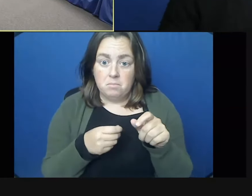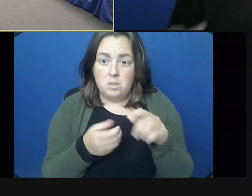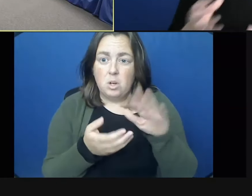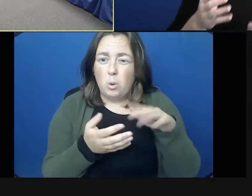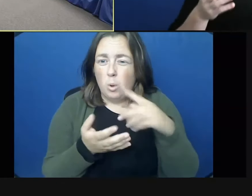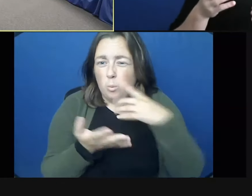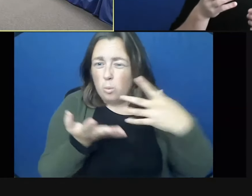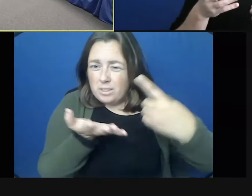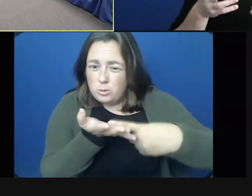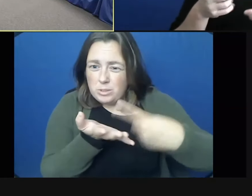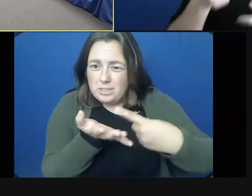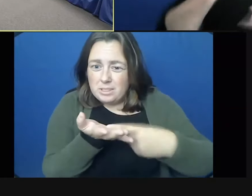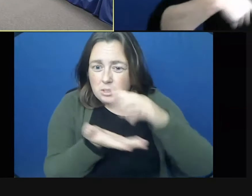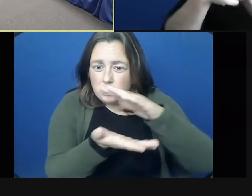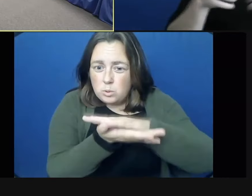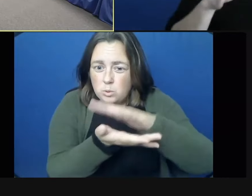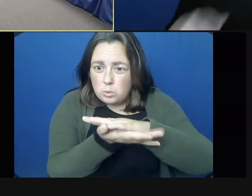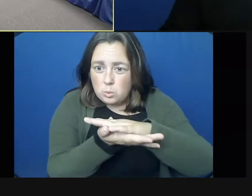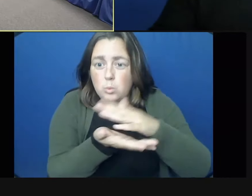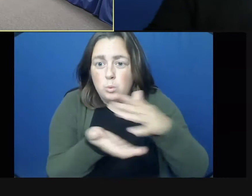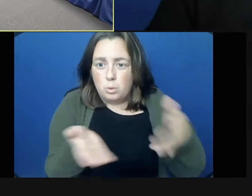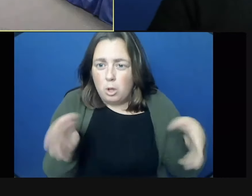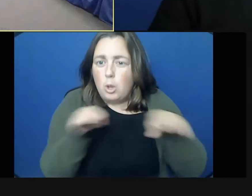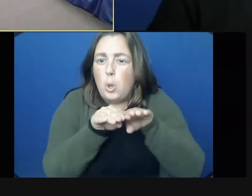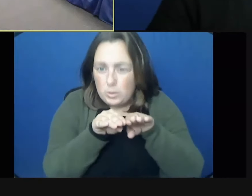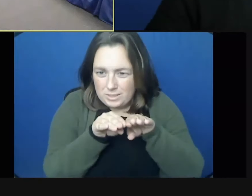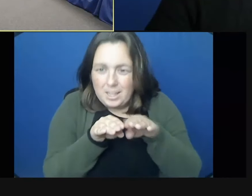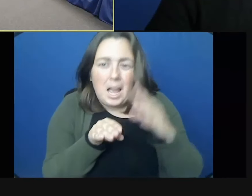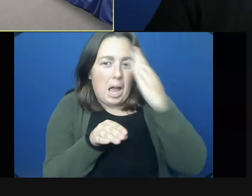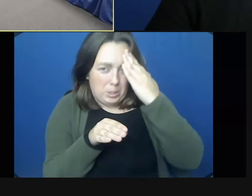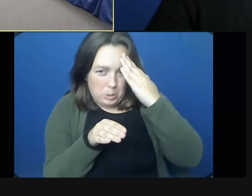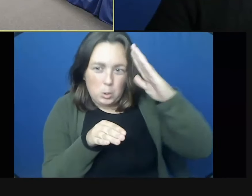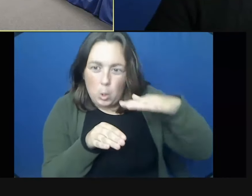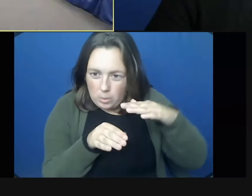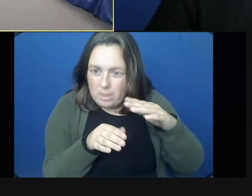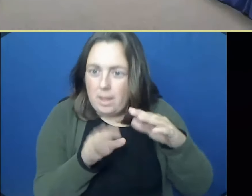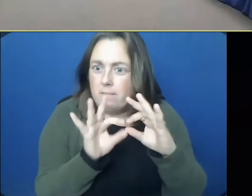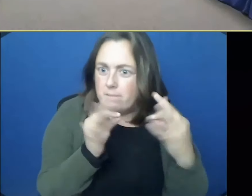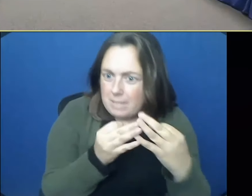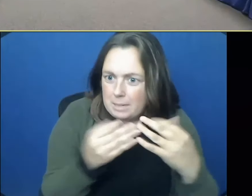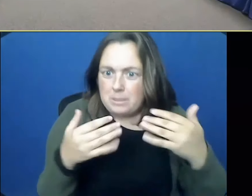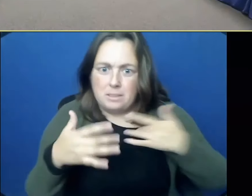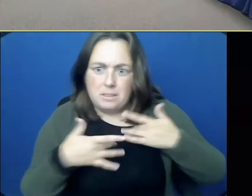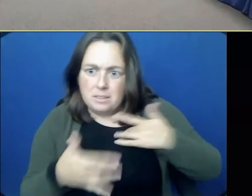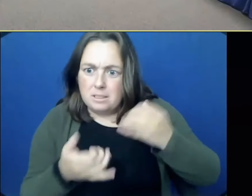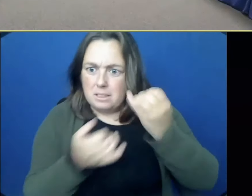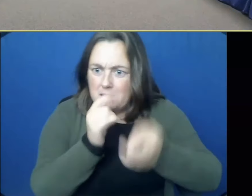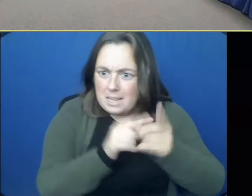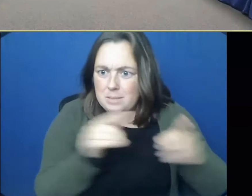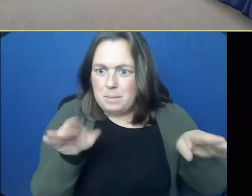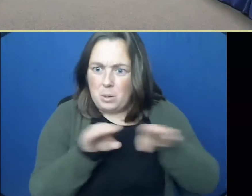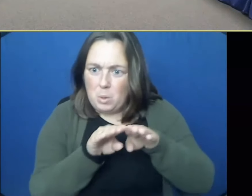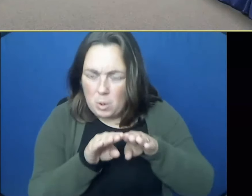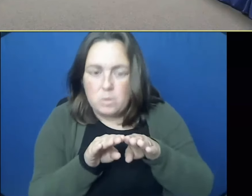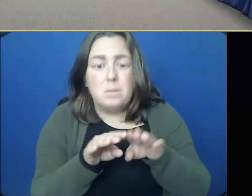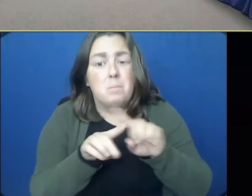both families and staff. It was a late call, but it's a late call based on the information and how it was coming in. But typically, um, and